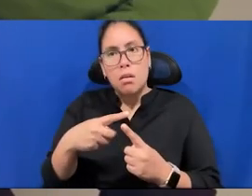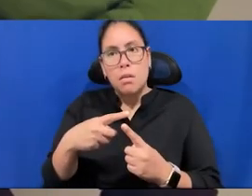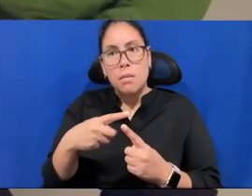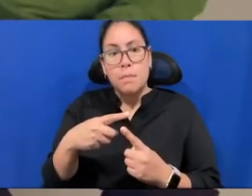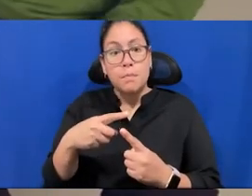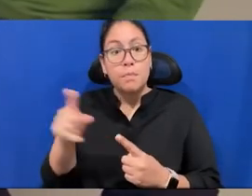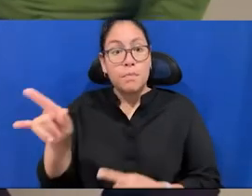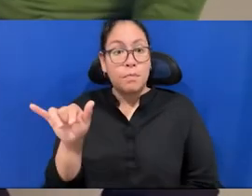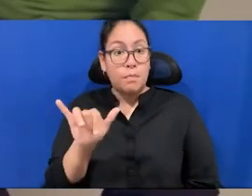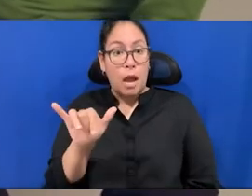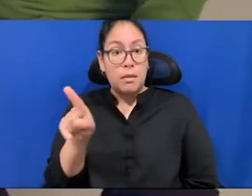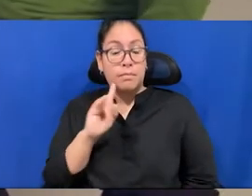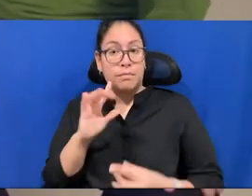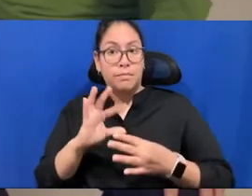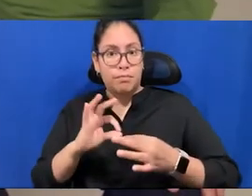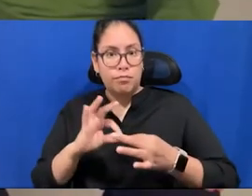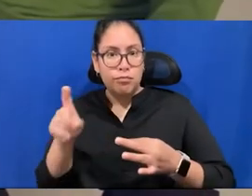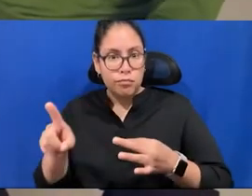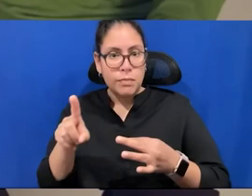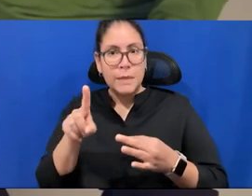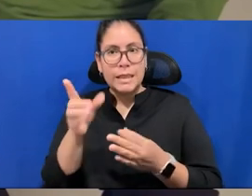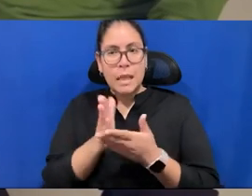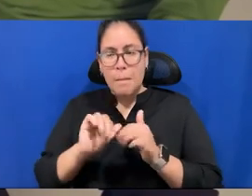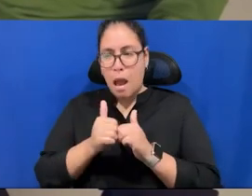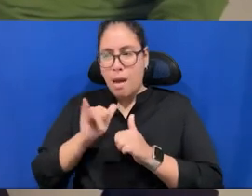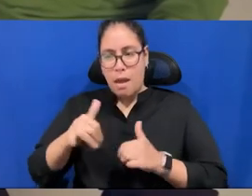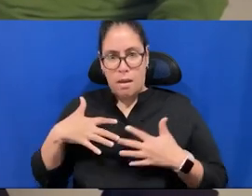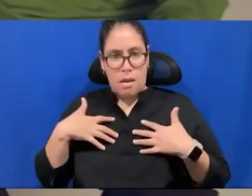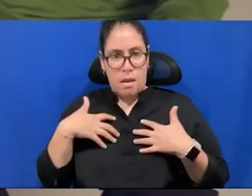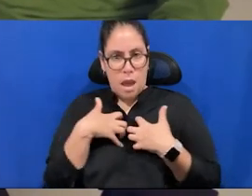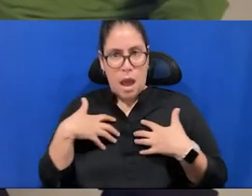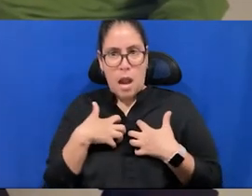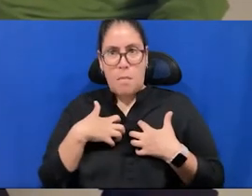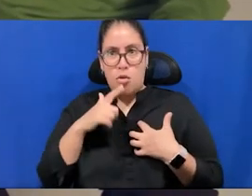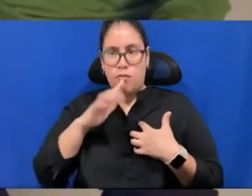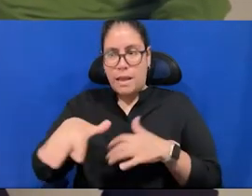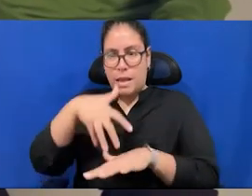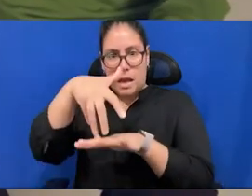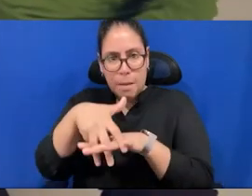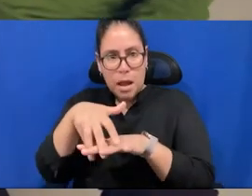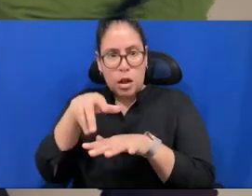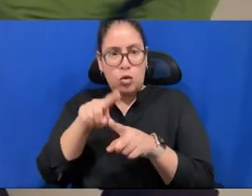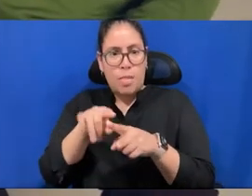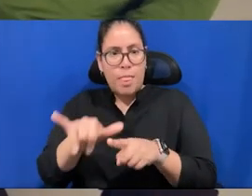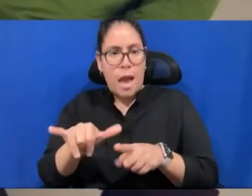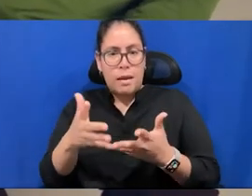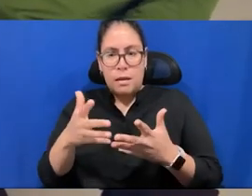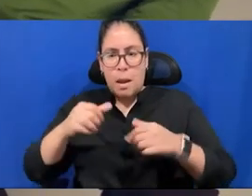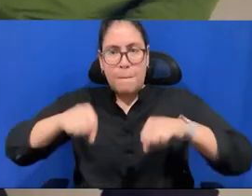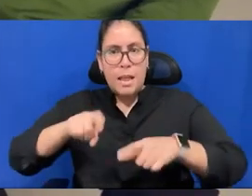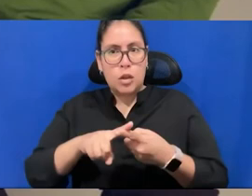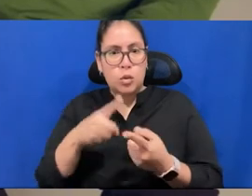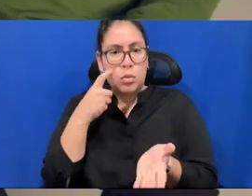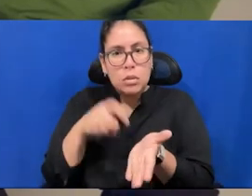somehow animal is embedded in the ability to sense the world through their own senses. And spider many times have a very poor vision.